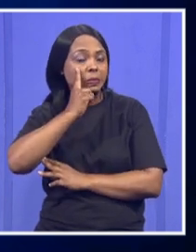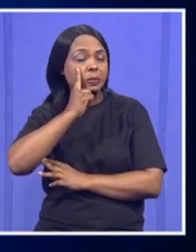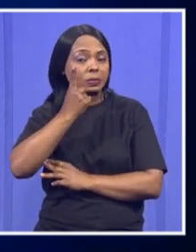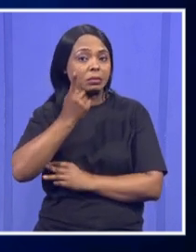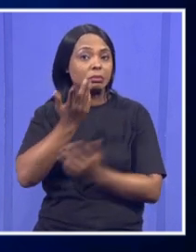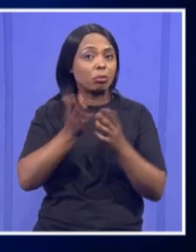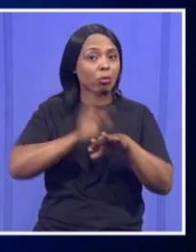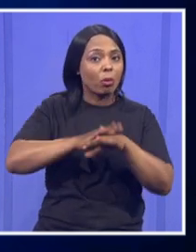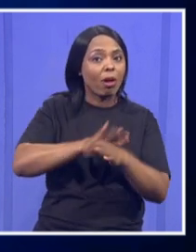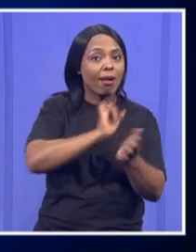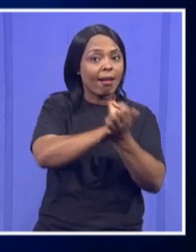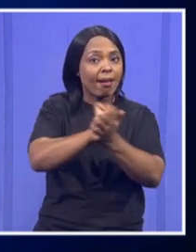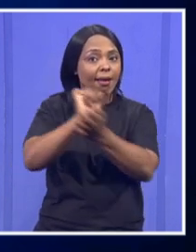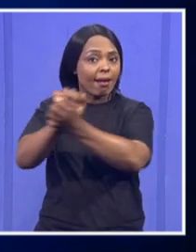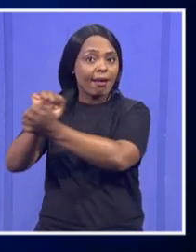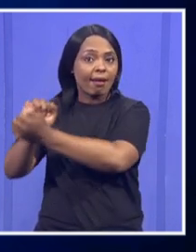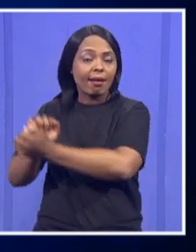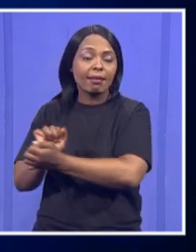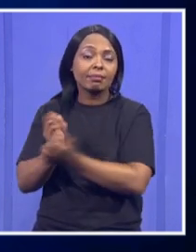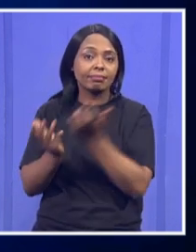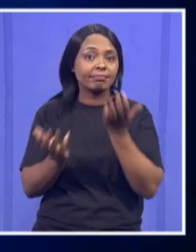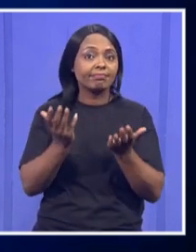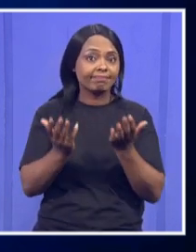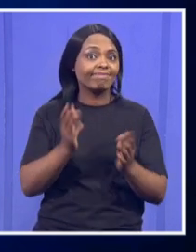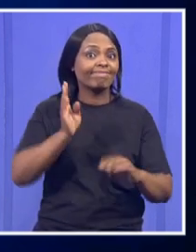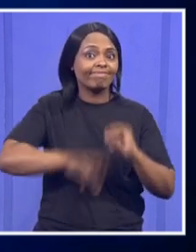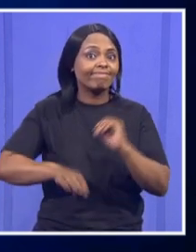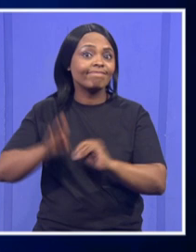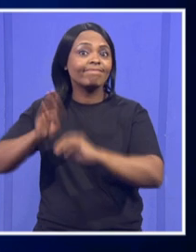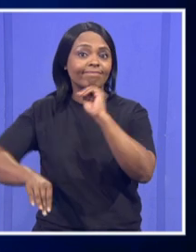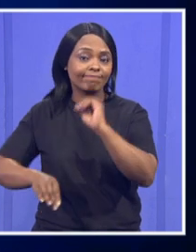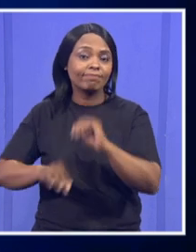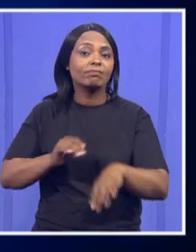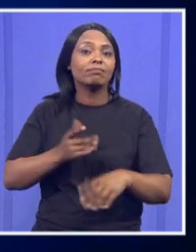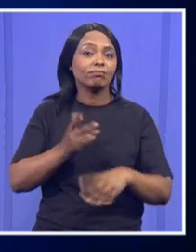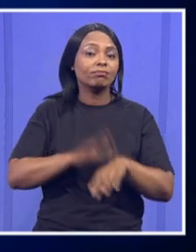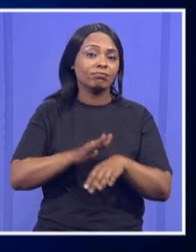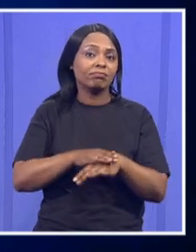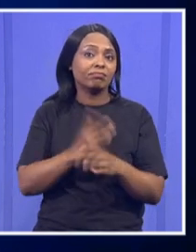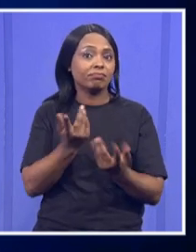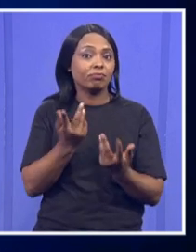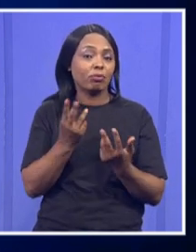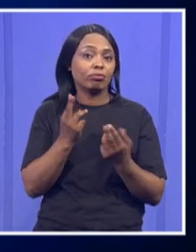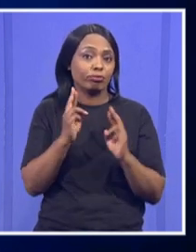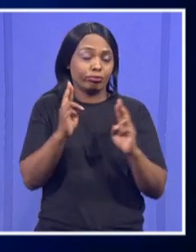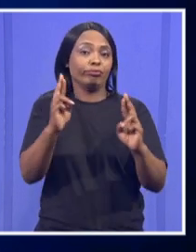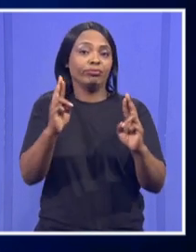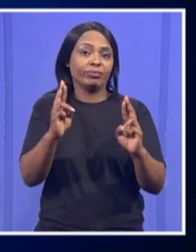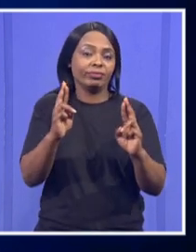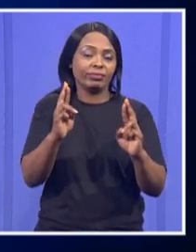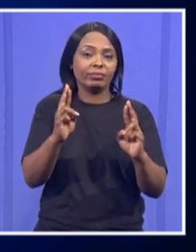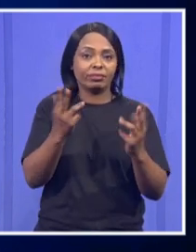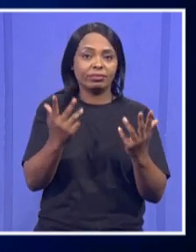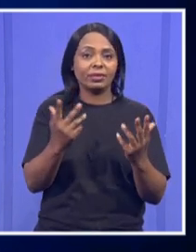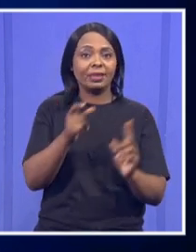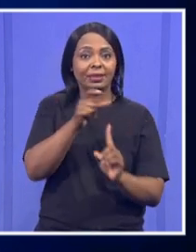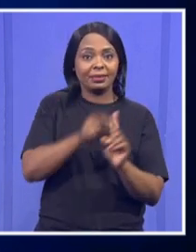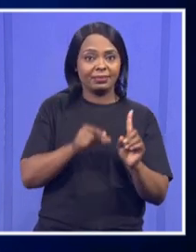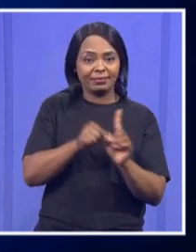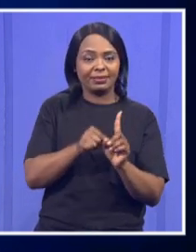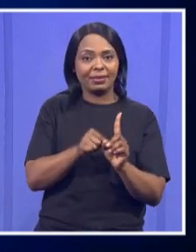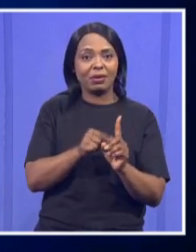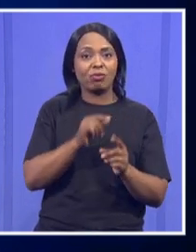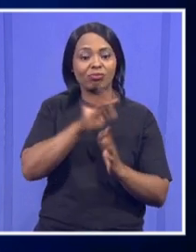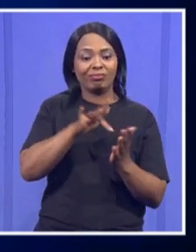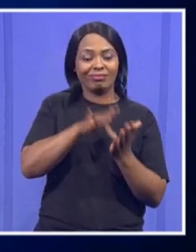and convicted ones. So I think we are hoping that with his particular administration,